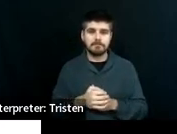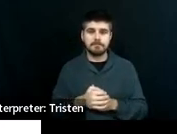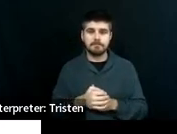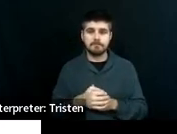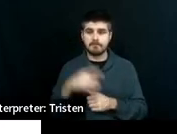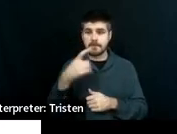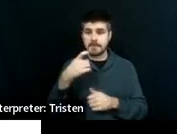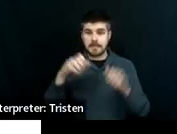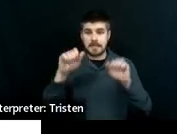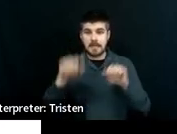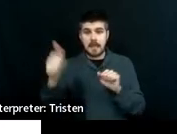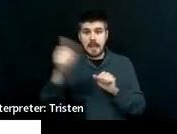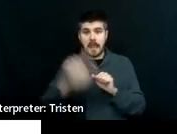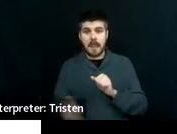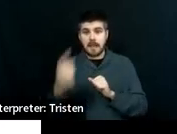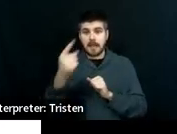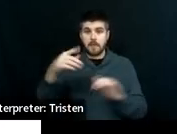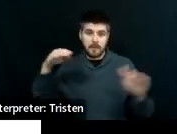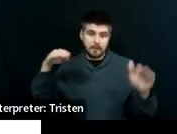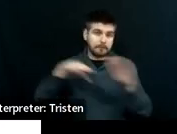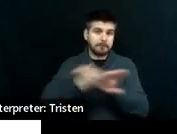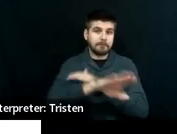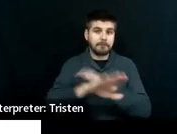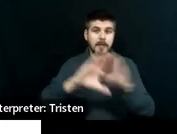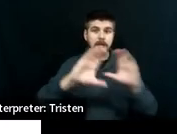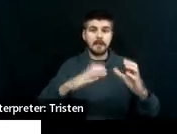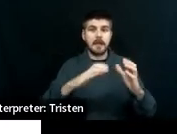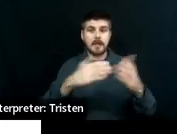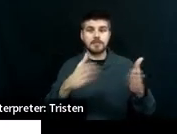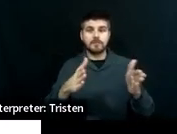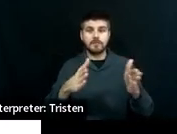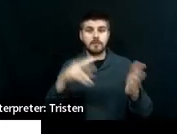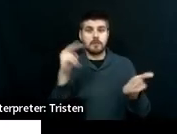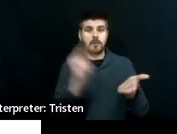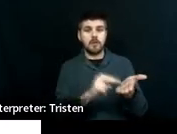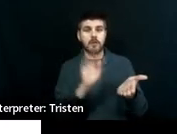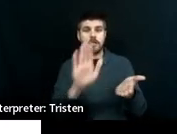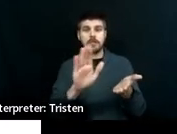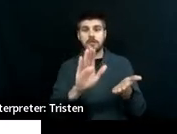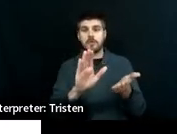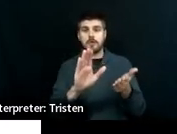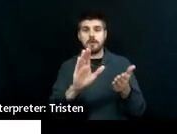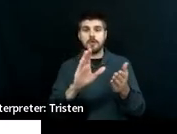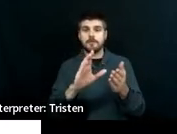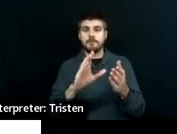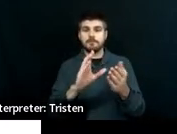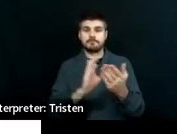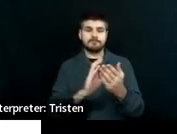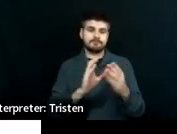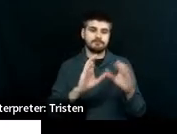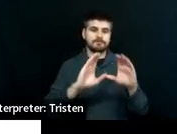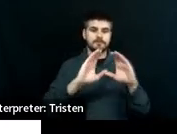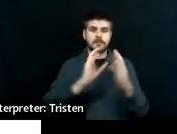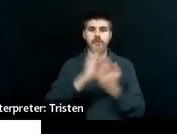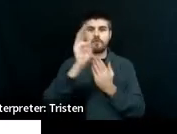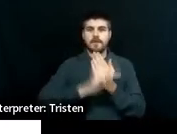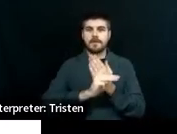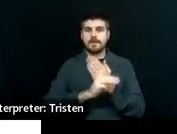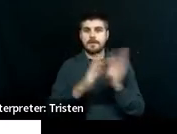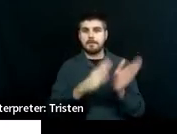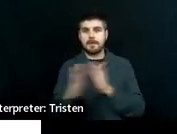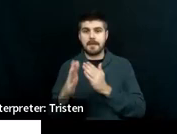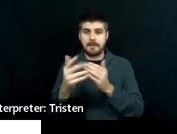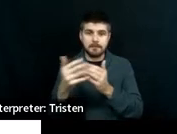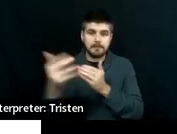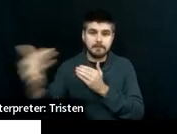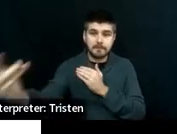your classroom look at that course of study by itself. And see what post-secondary employment goal that kid has.